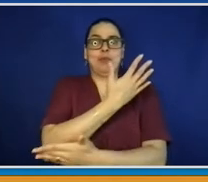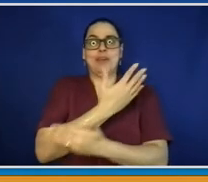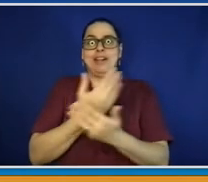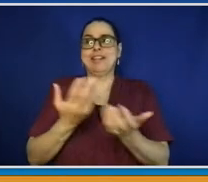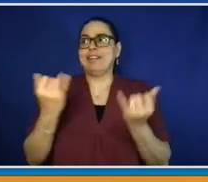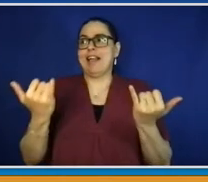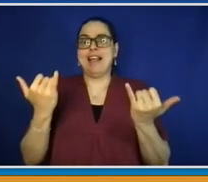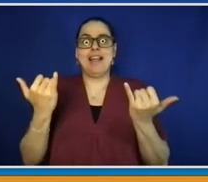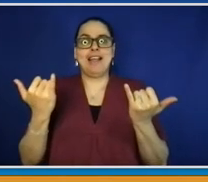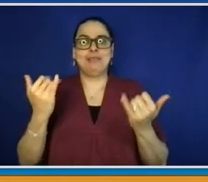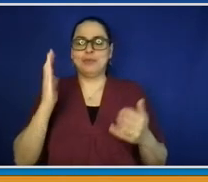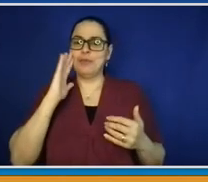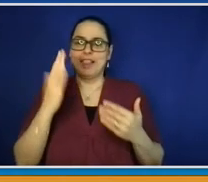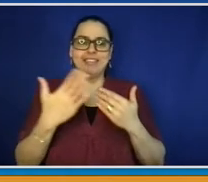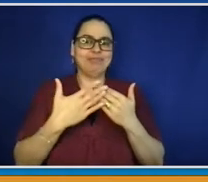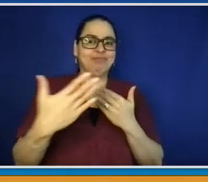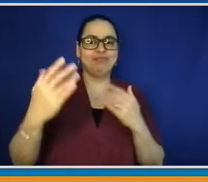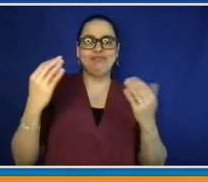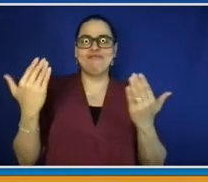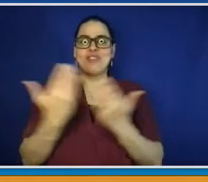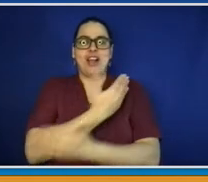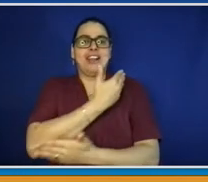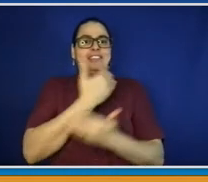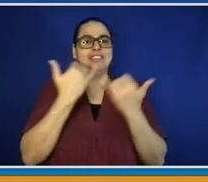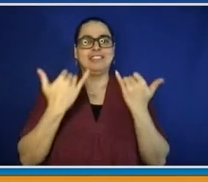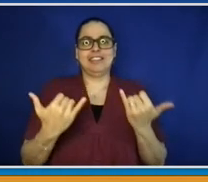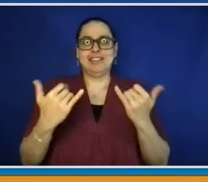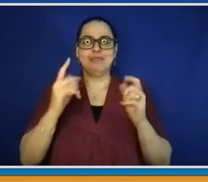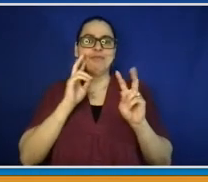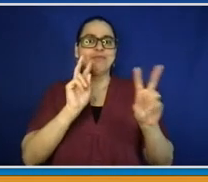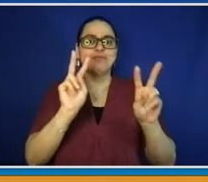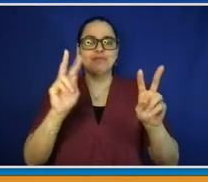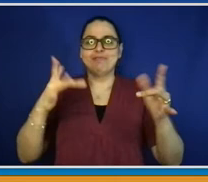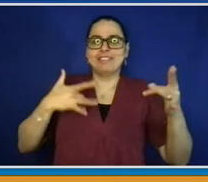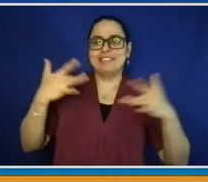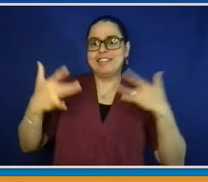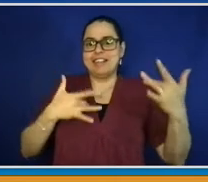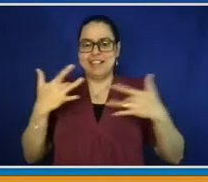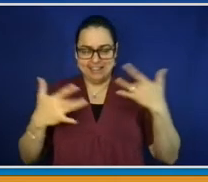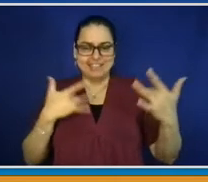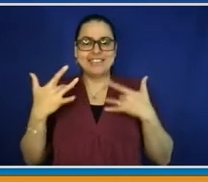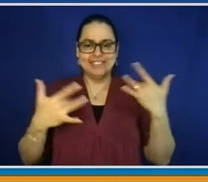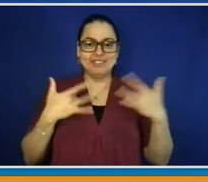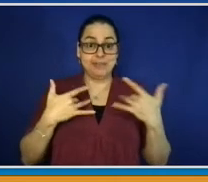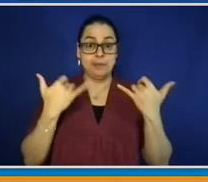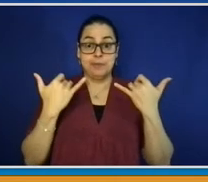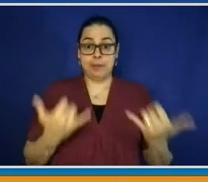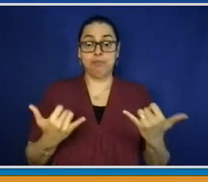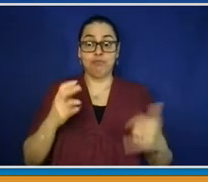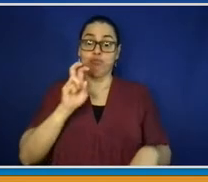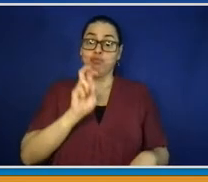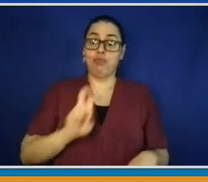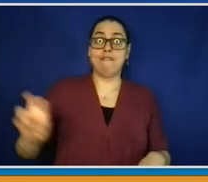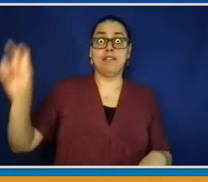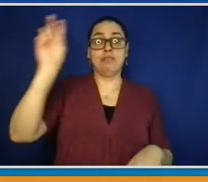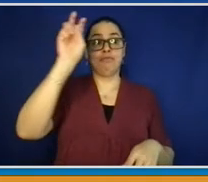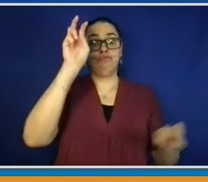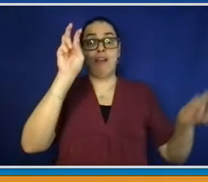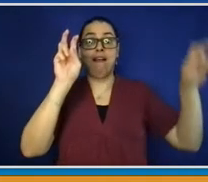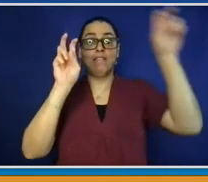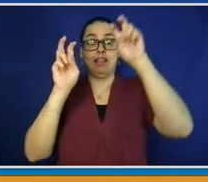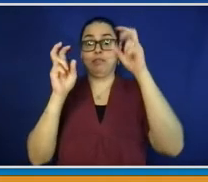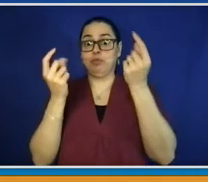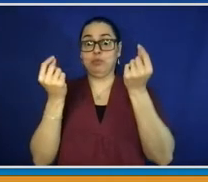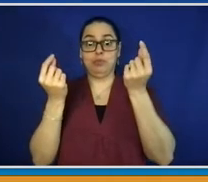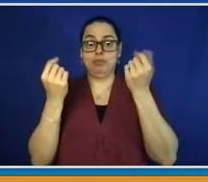Leisure travel is leading the way to recovery and rebound, and that's why we are focusing and creating this new